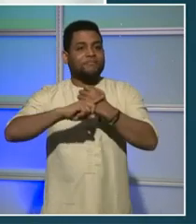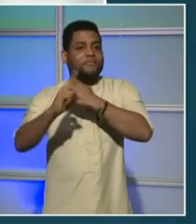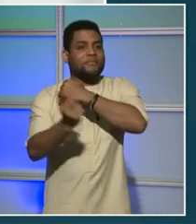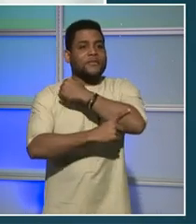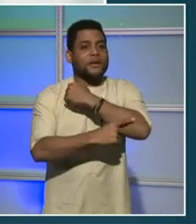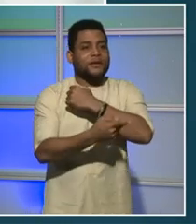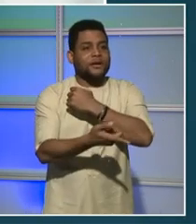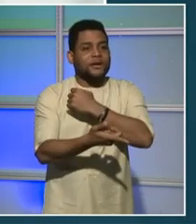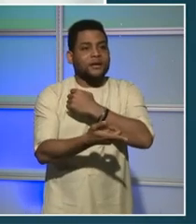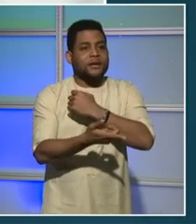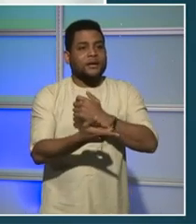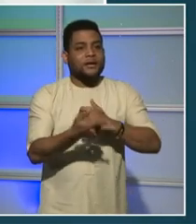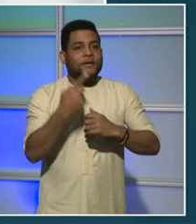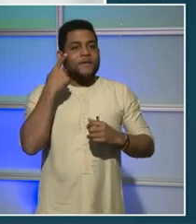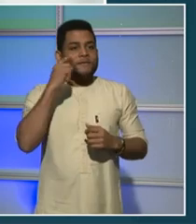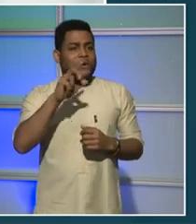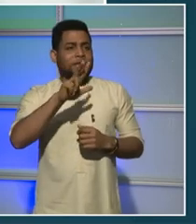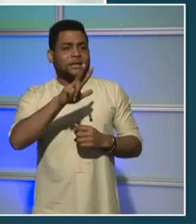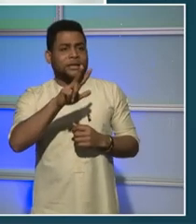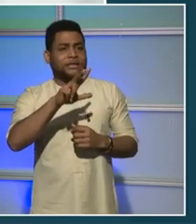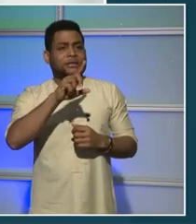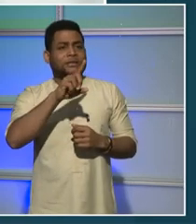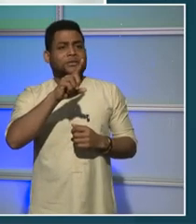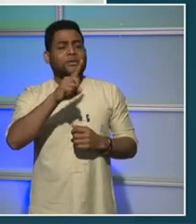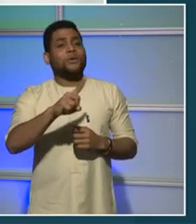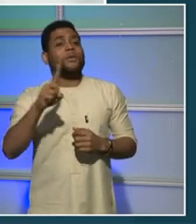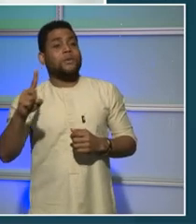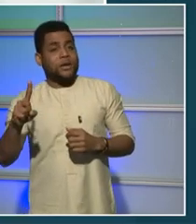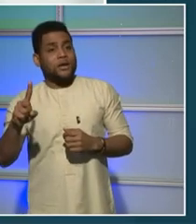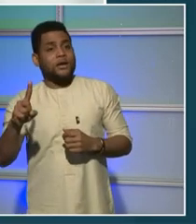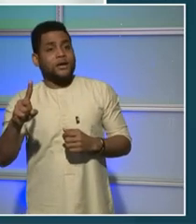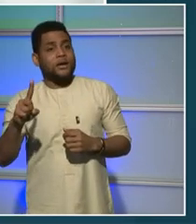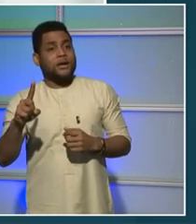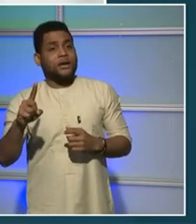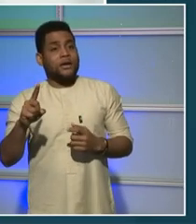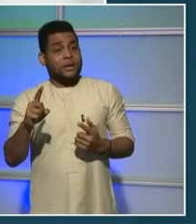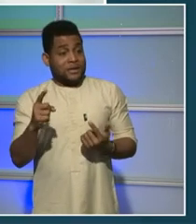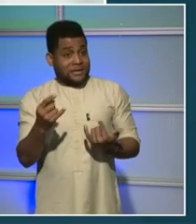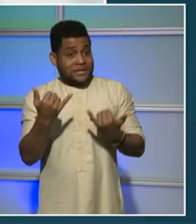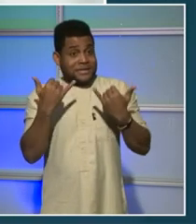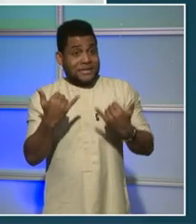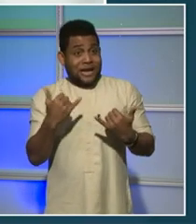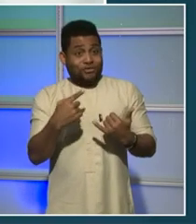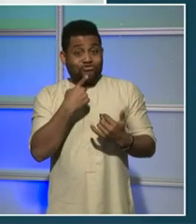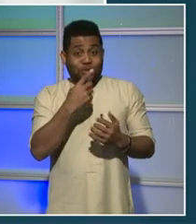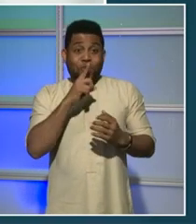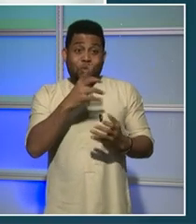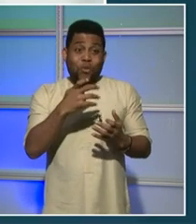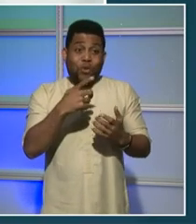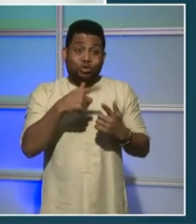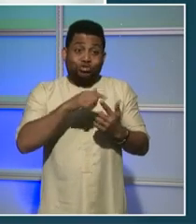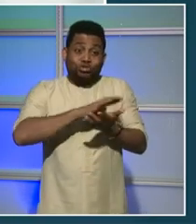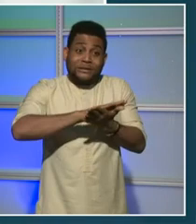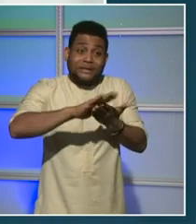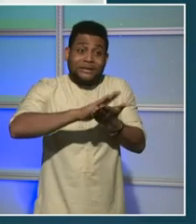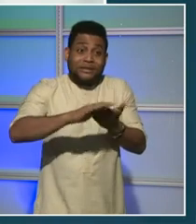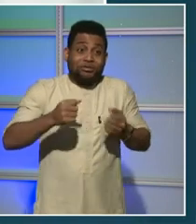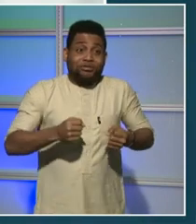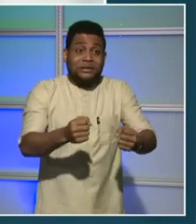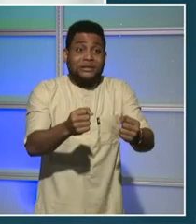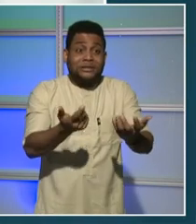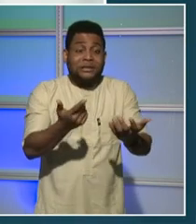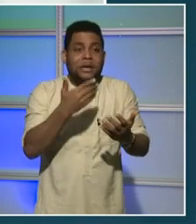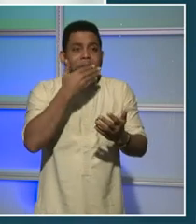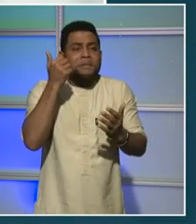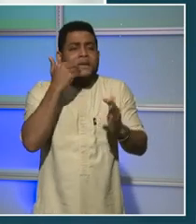allocate better wages to the men and women that clean our streets and better resources and solutions to making our streets better? My district is actually across the street